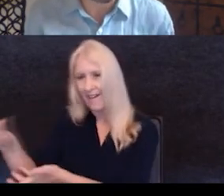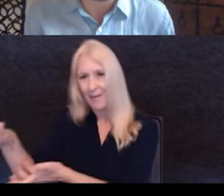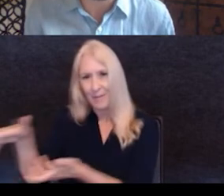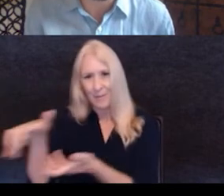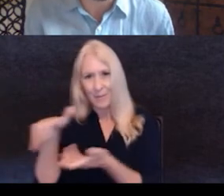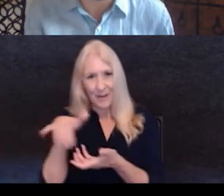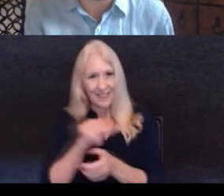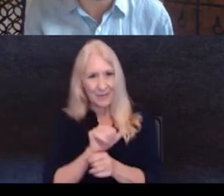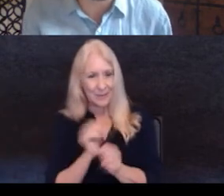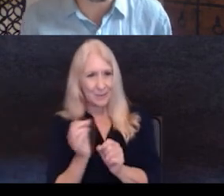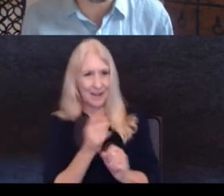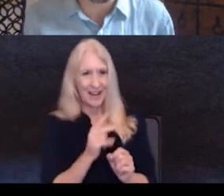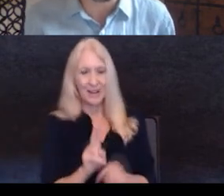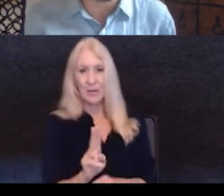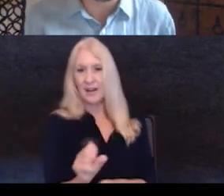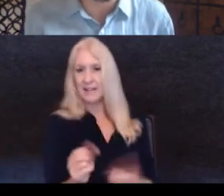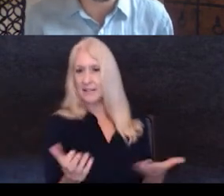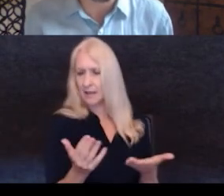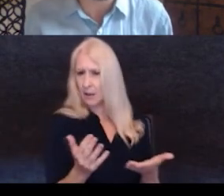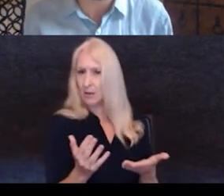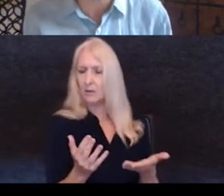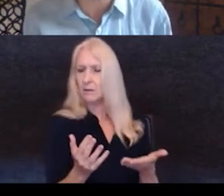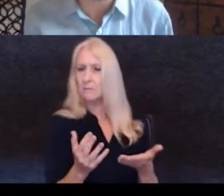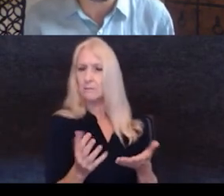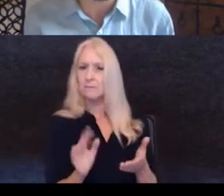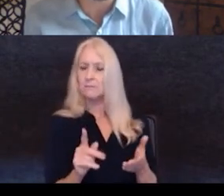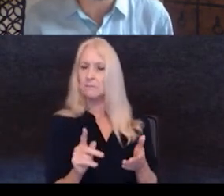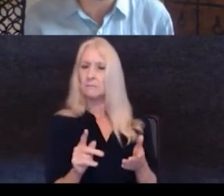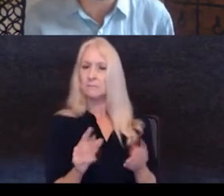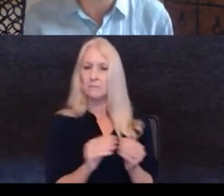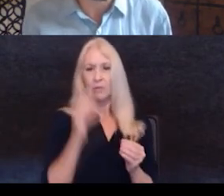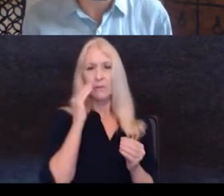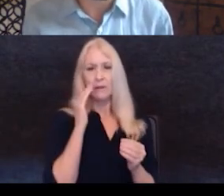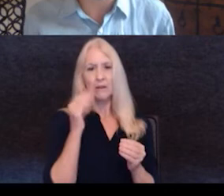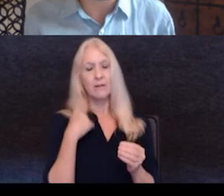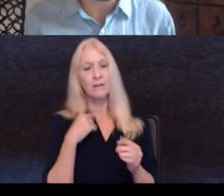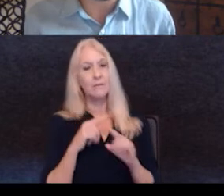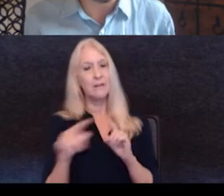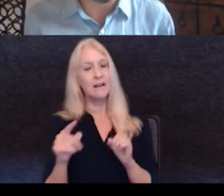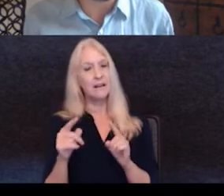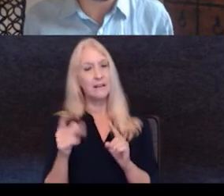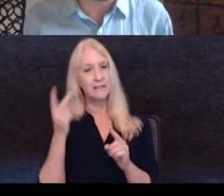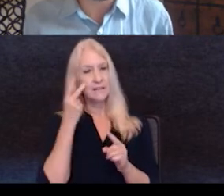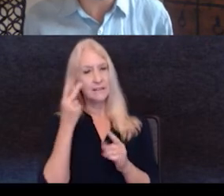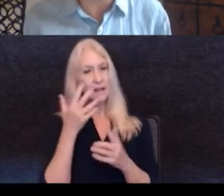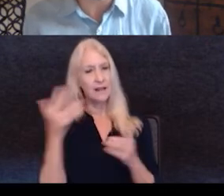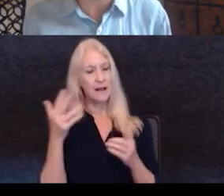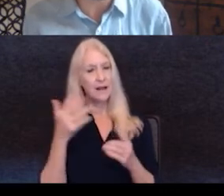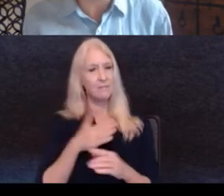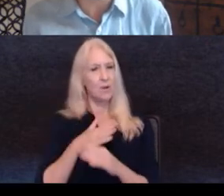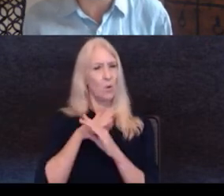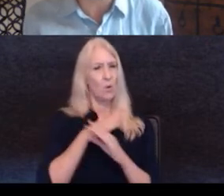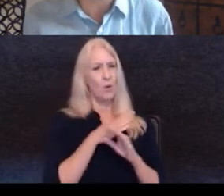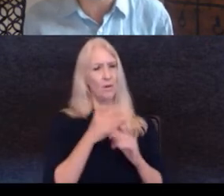to the U S to, toward, towards a kind of more familiar context and just see a lot of resistance also about the way people, once